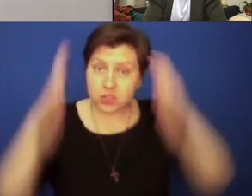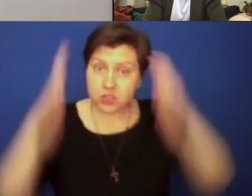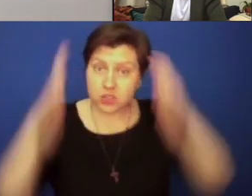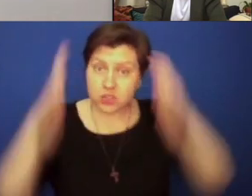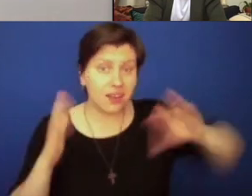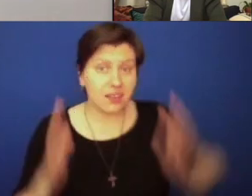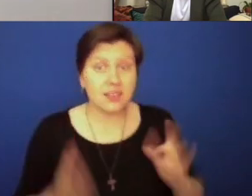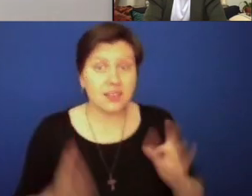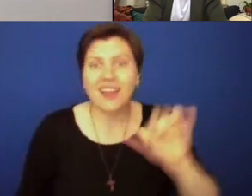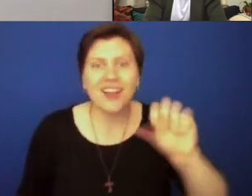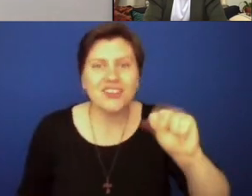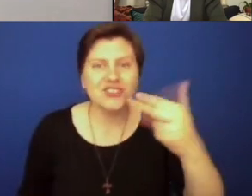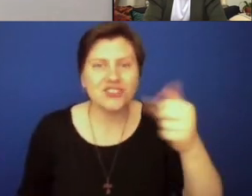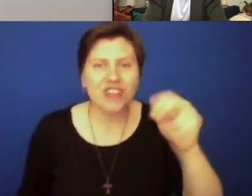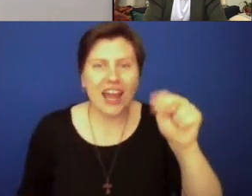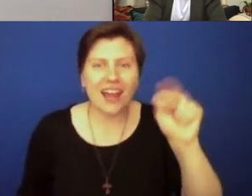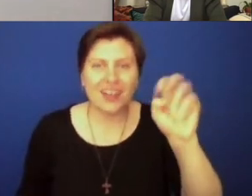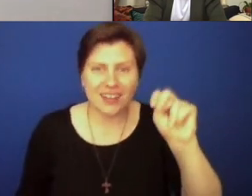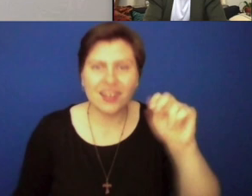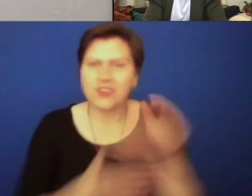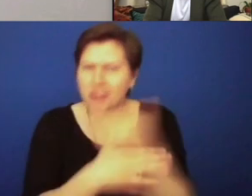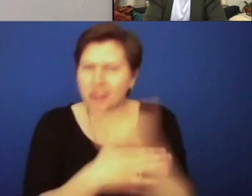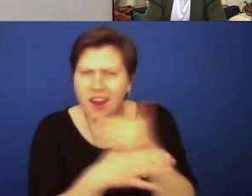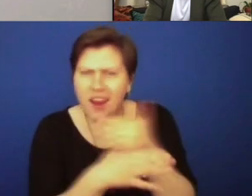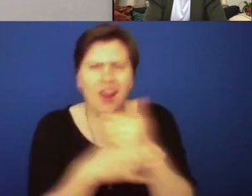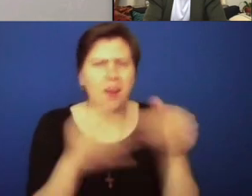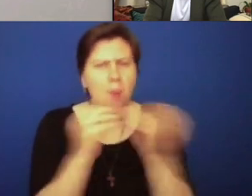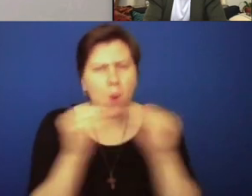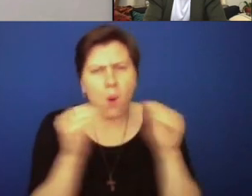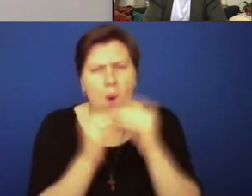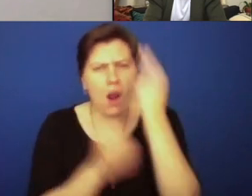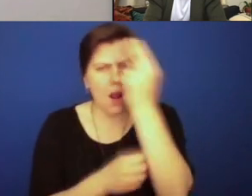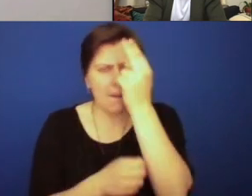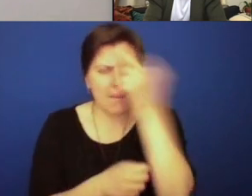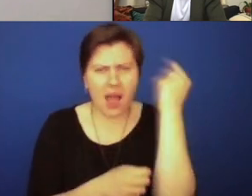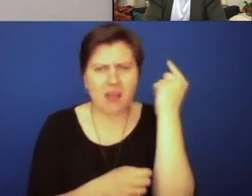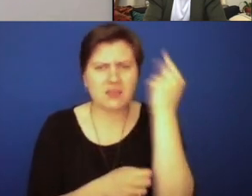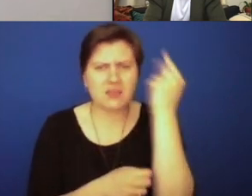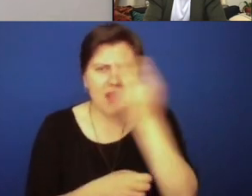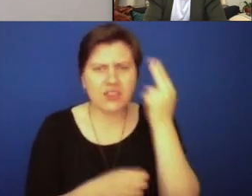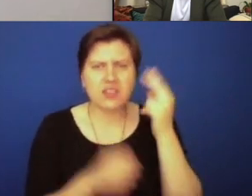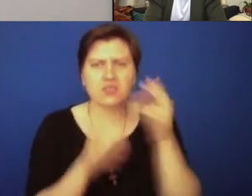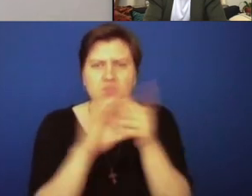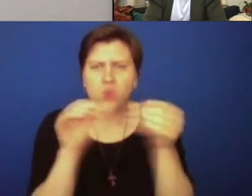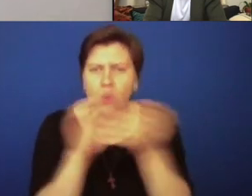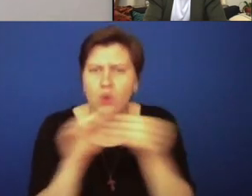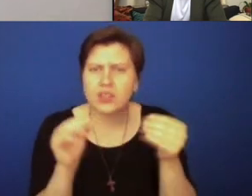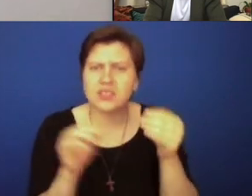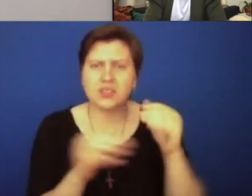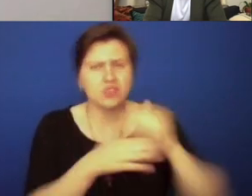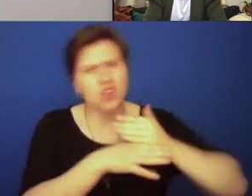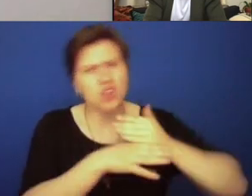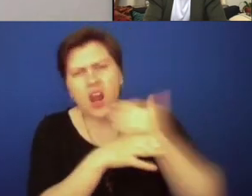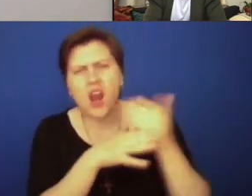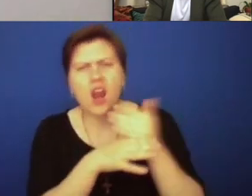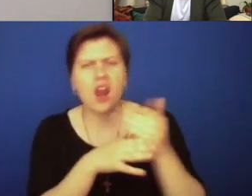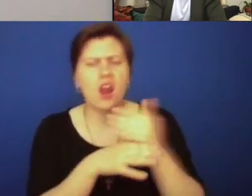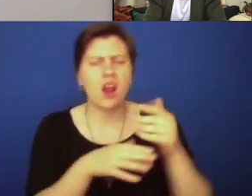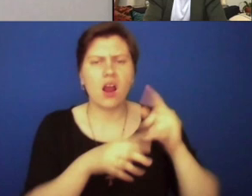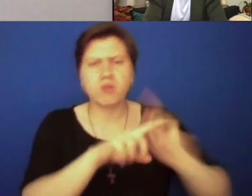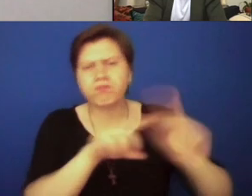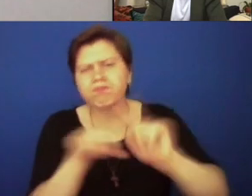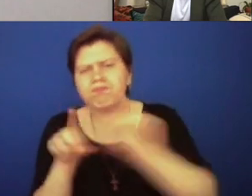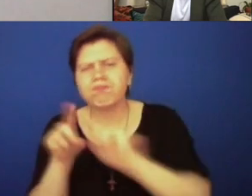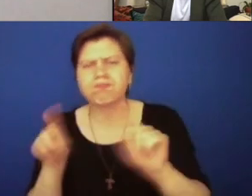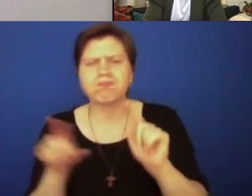a teacher to do like Shannon did and share more of these black Catholic stories, to share more about the stories of Tolton and